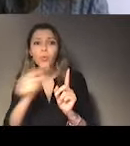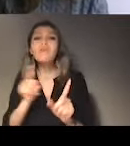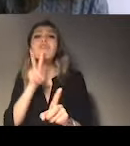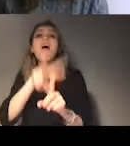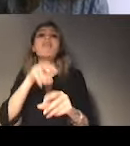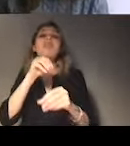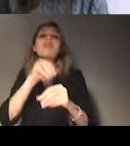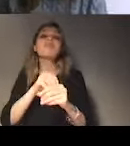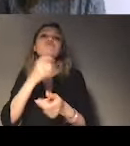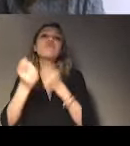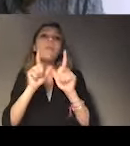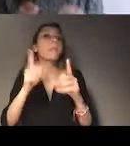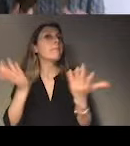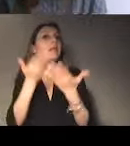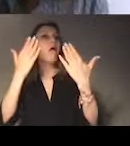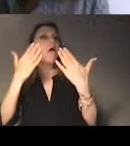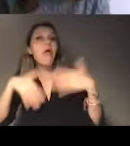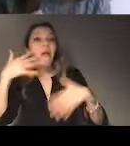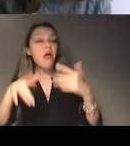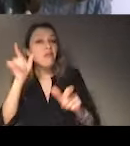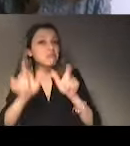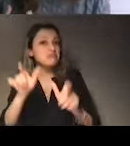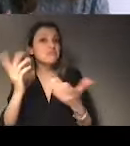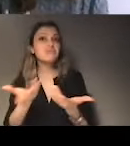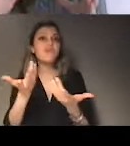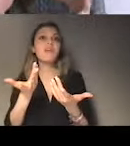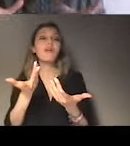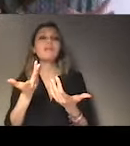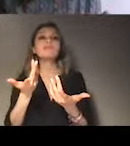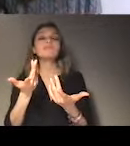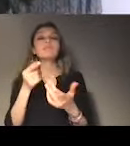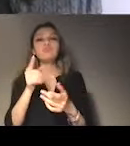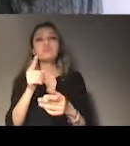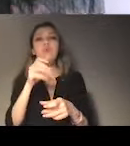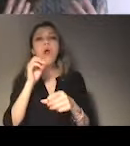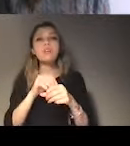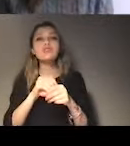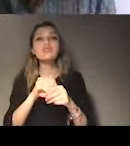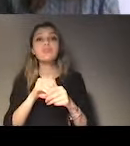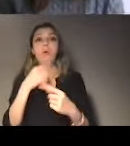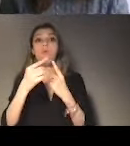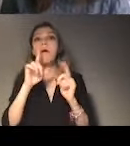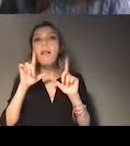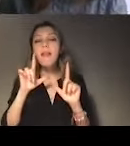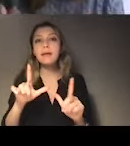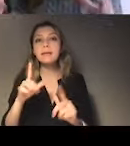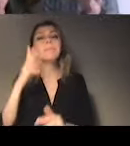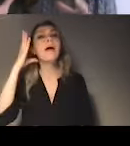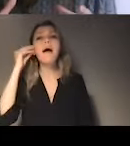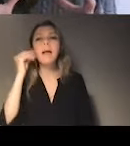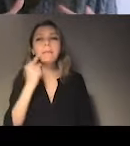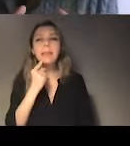to minority groups. And meaningful. And in the sense that once that these consultations have taken place,